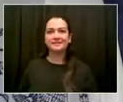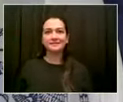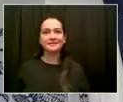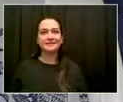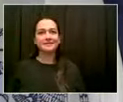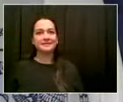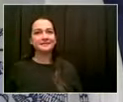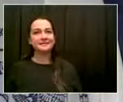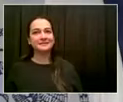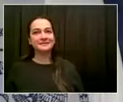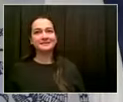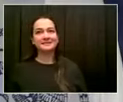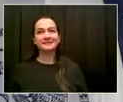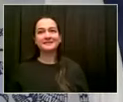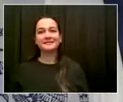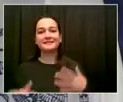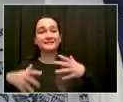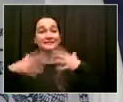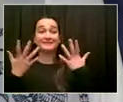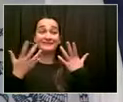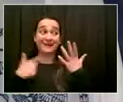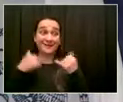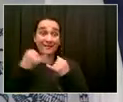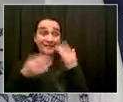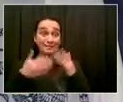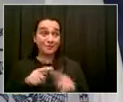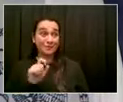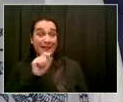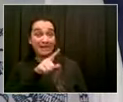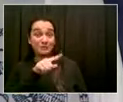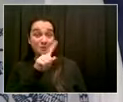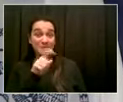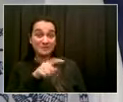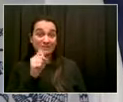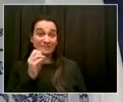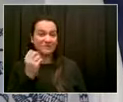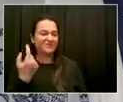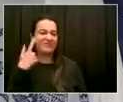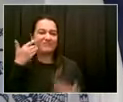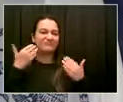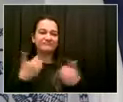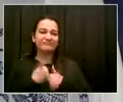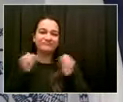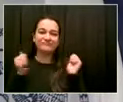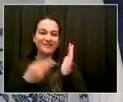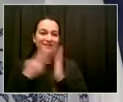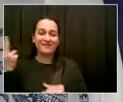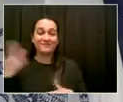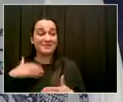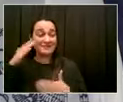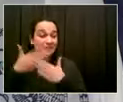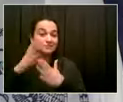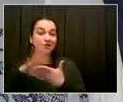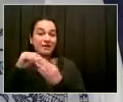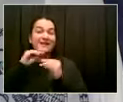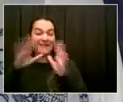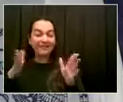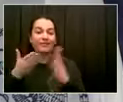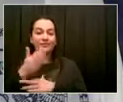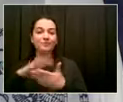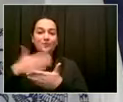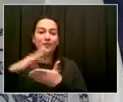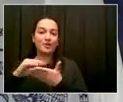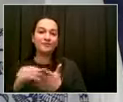just as in other calls, just as in other press conferences, there have been discussions of shootings around the city and what you intend to do about them.